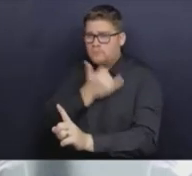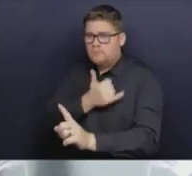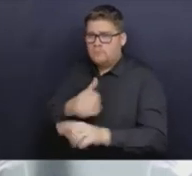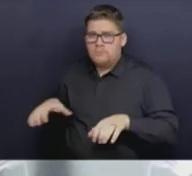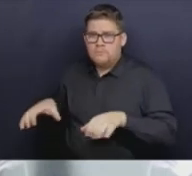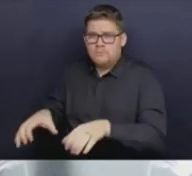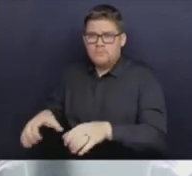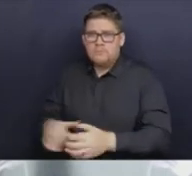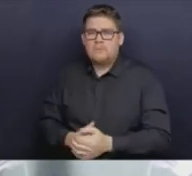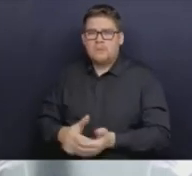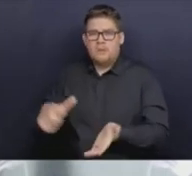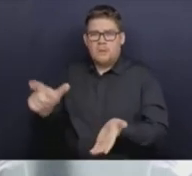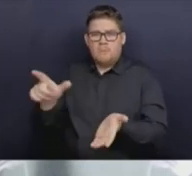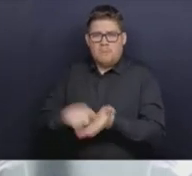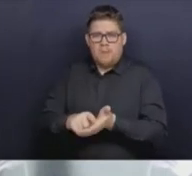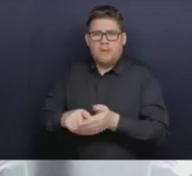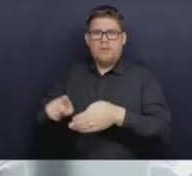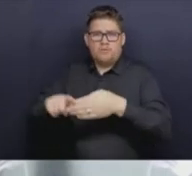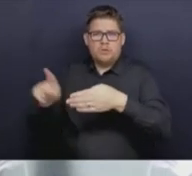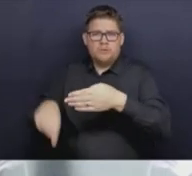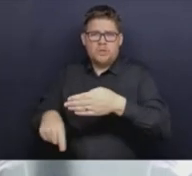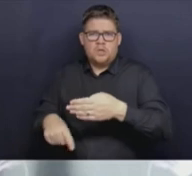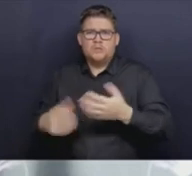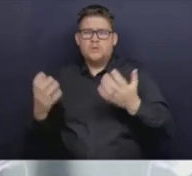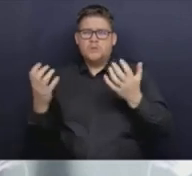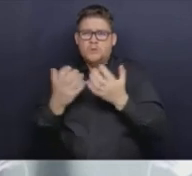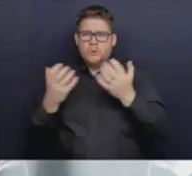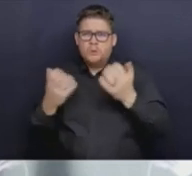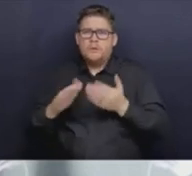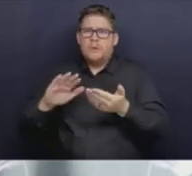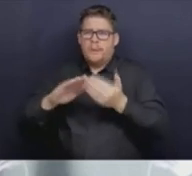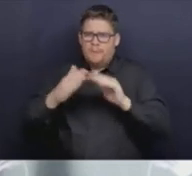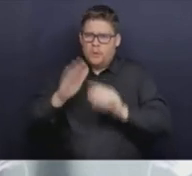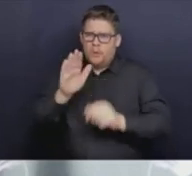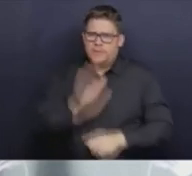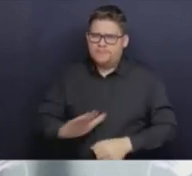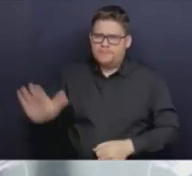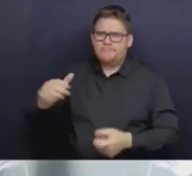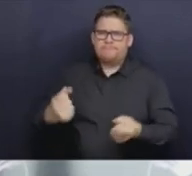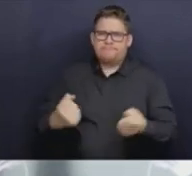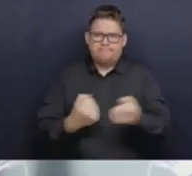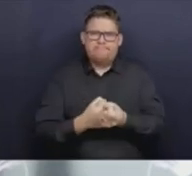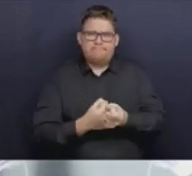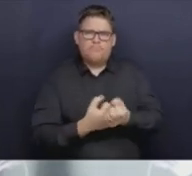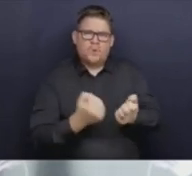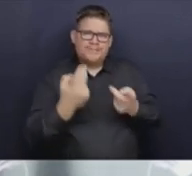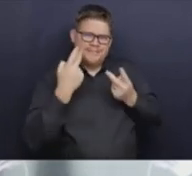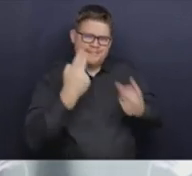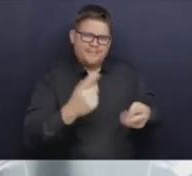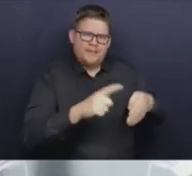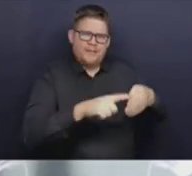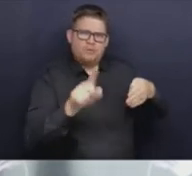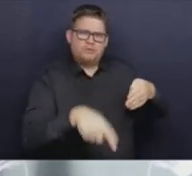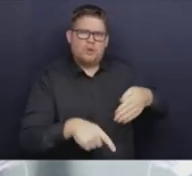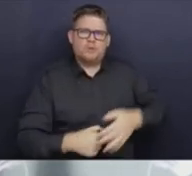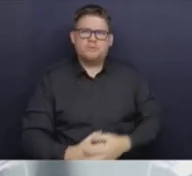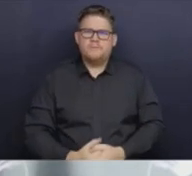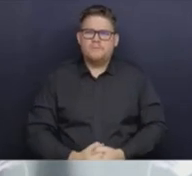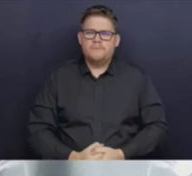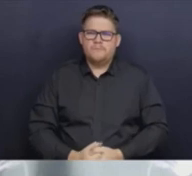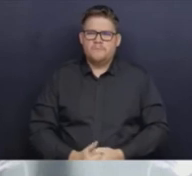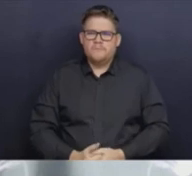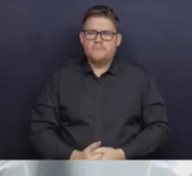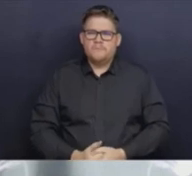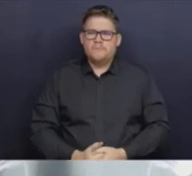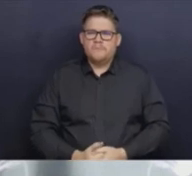step that was massively supported in our consultation. So I want speak to a couple of the issues you raised that are issues of